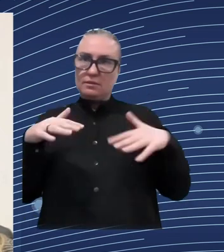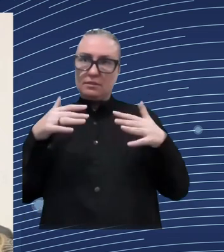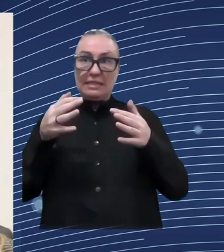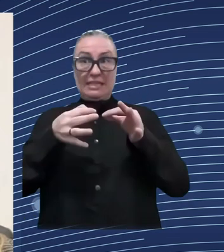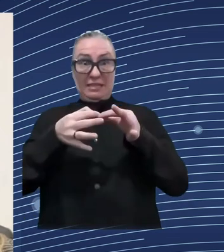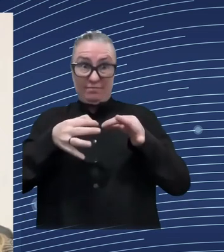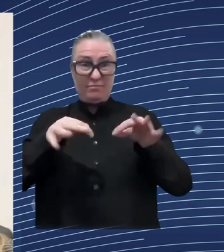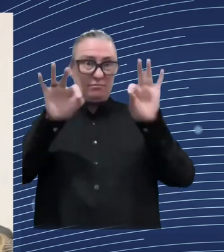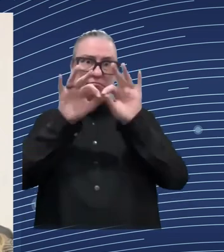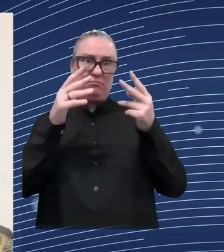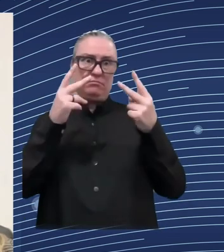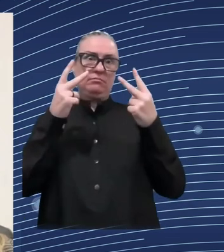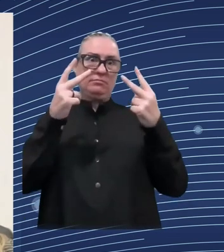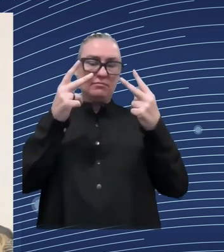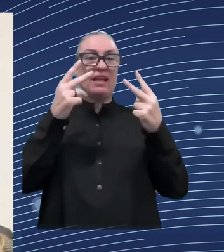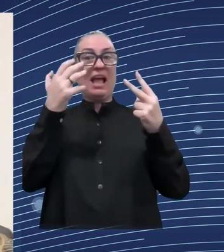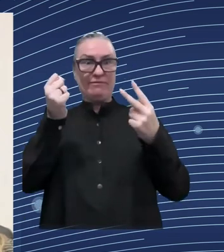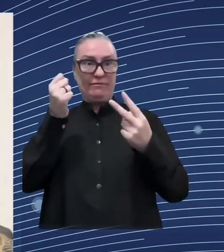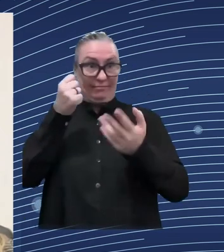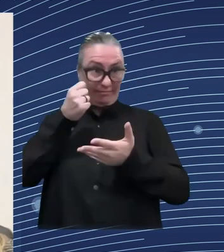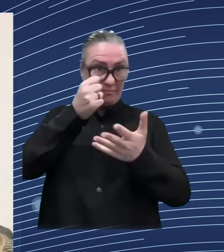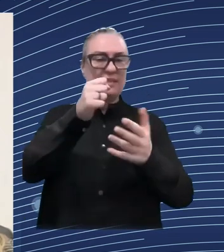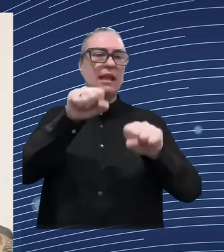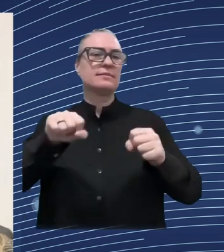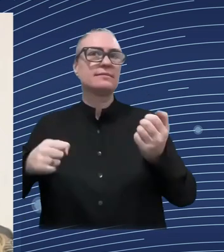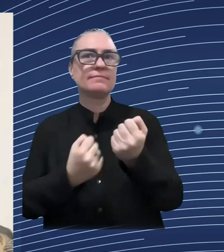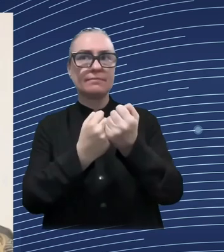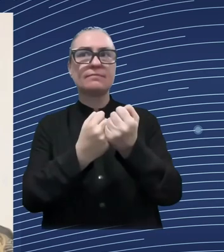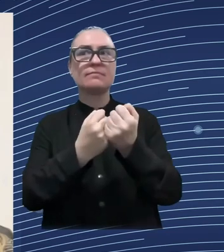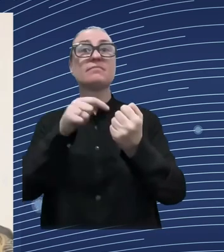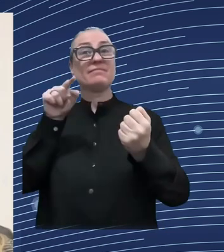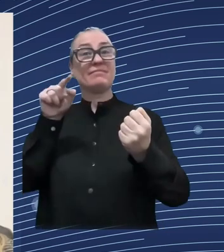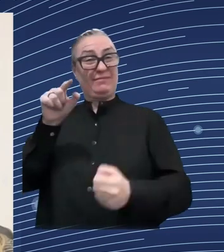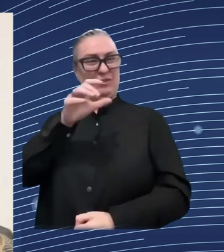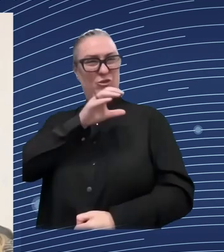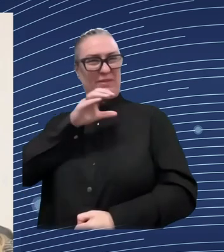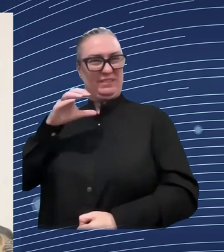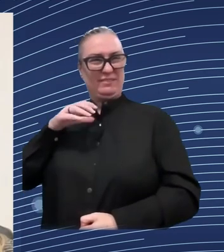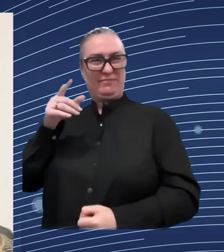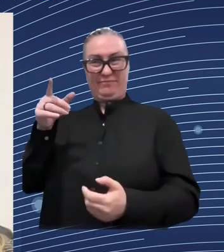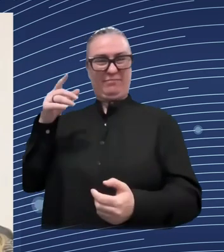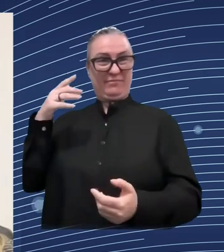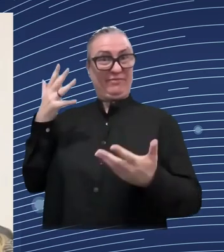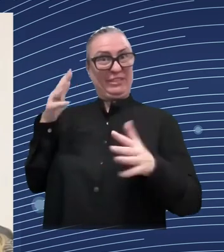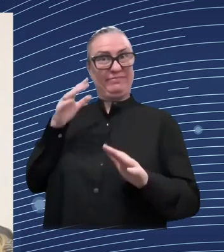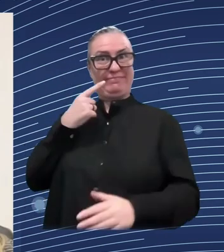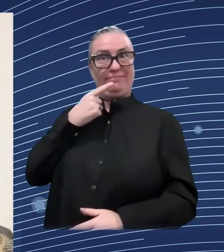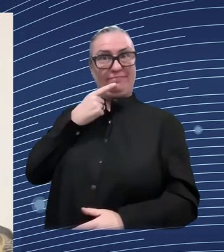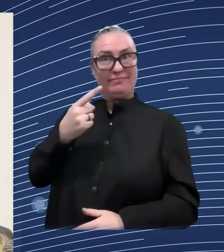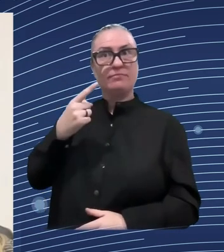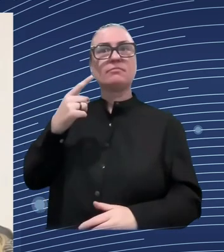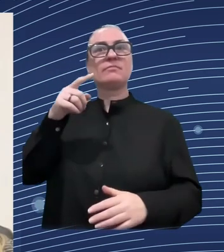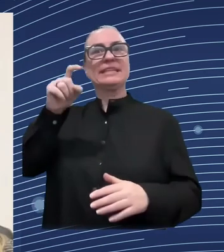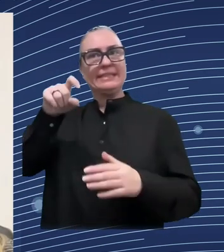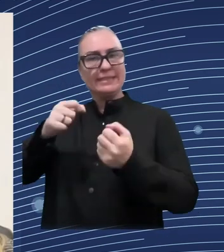to keep businesses um work helping to keep trade um flowing um in in terms of human